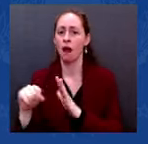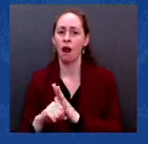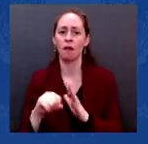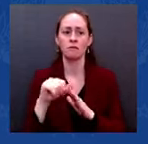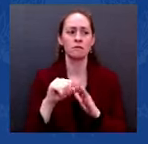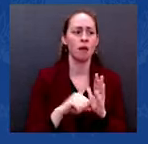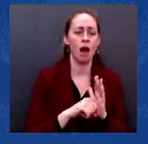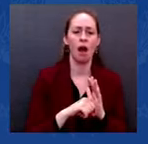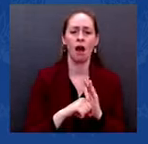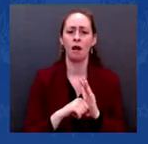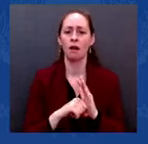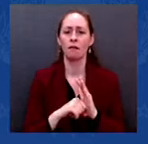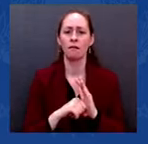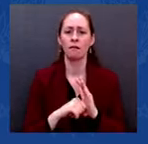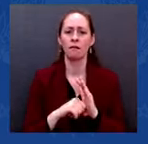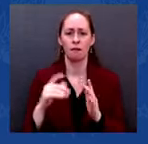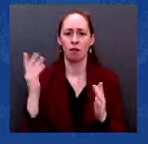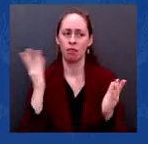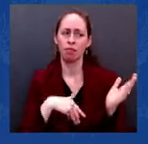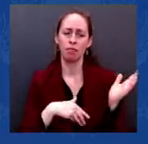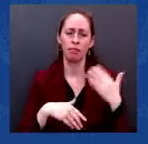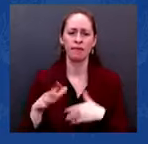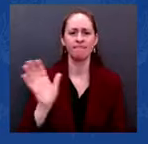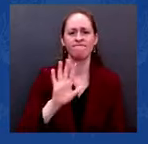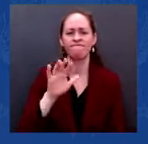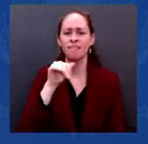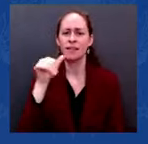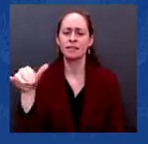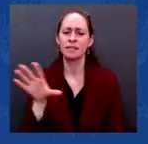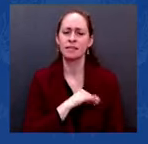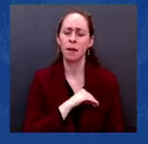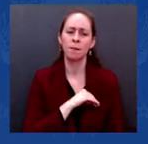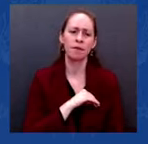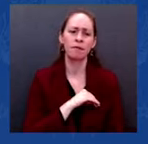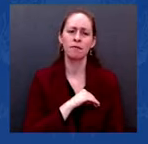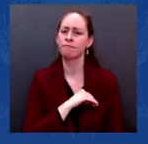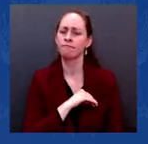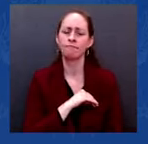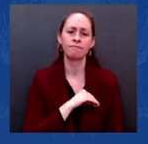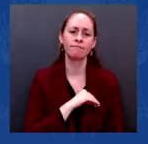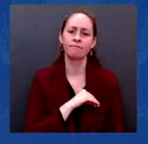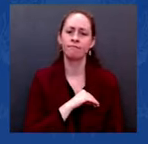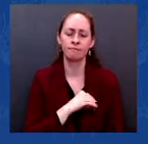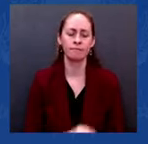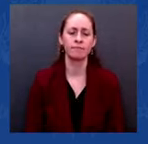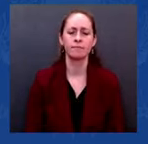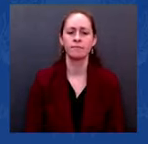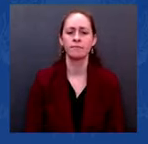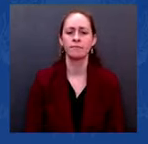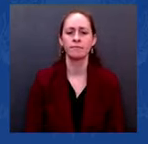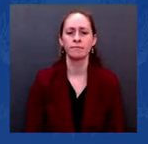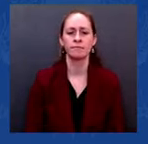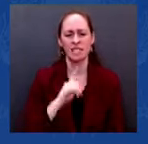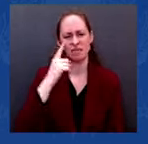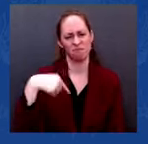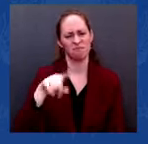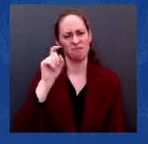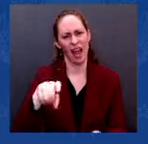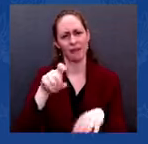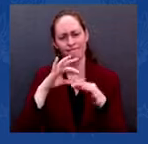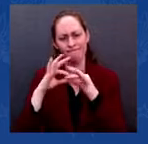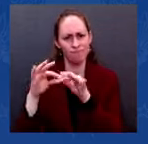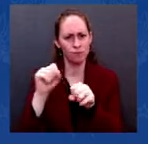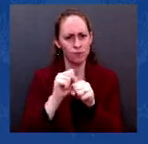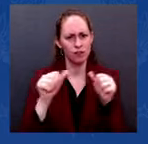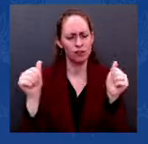it's an all-hands-on-deck approach that will require tremendous leadership, as is being provided by our president, our governor,